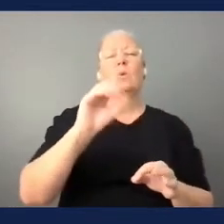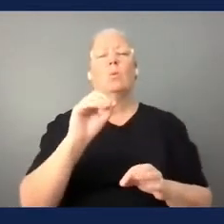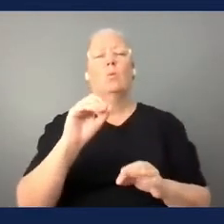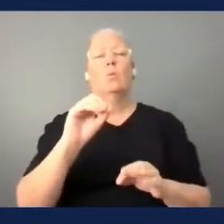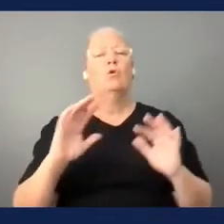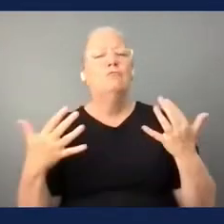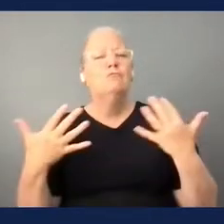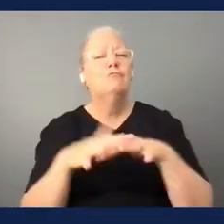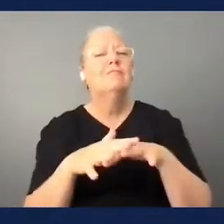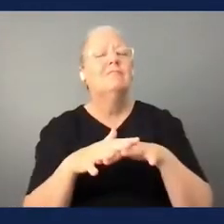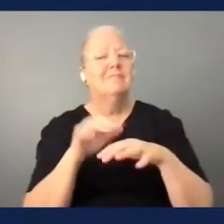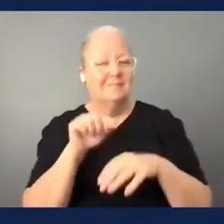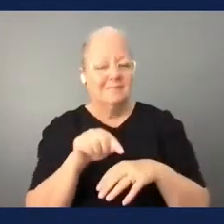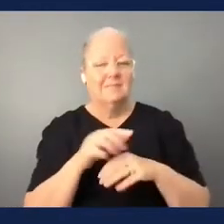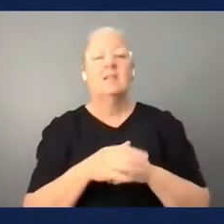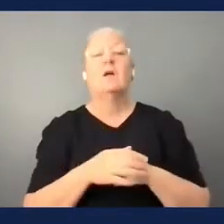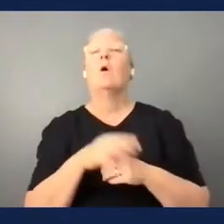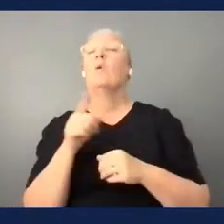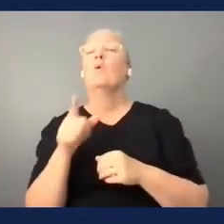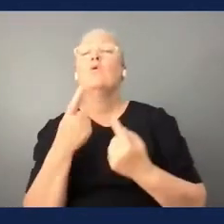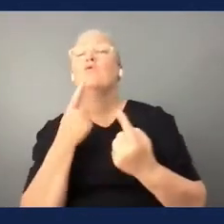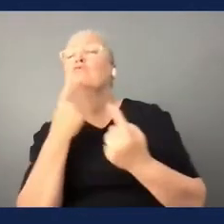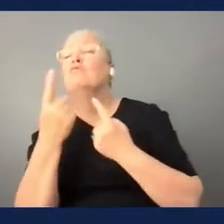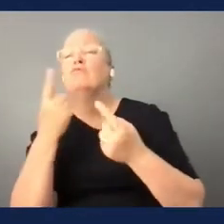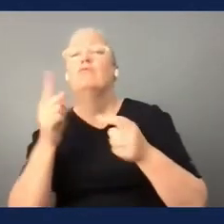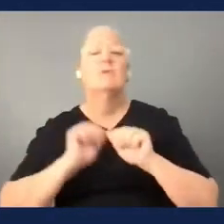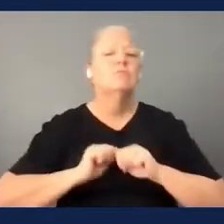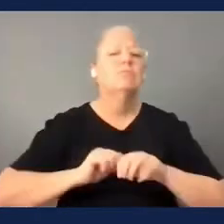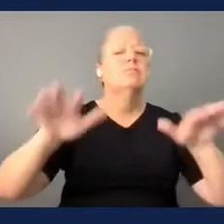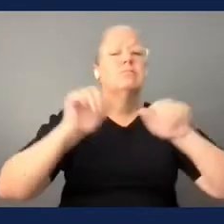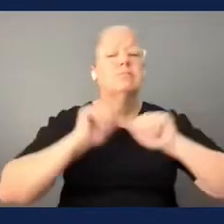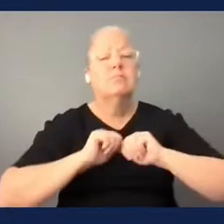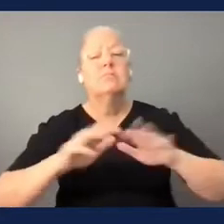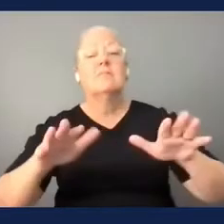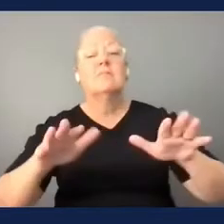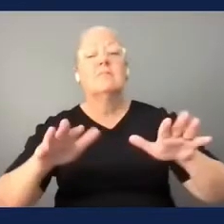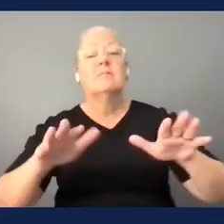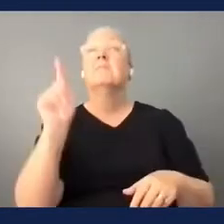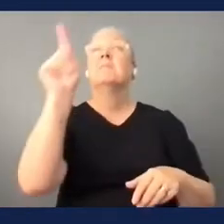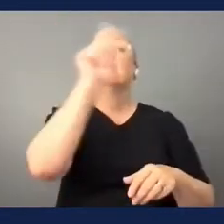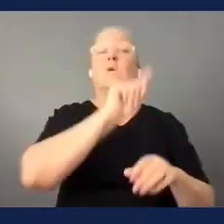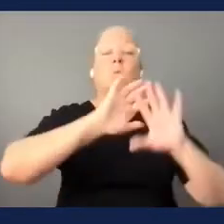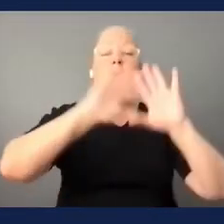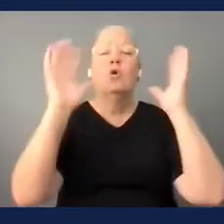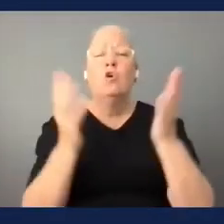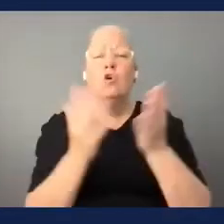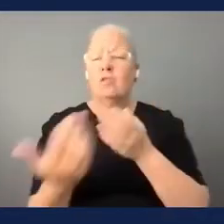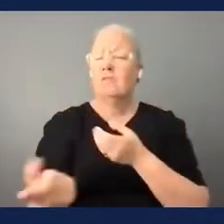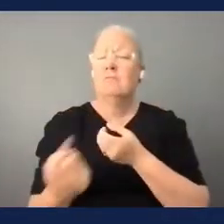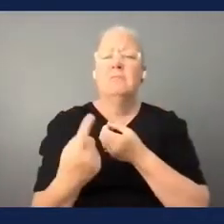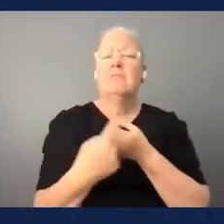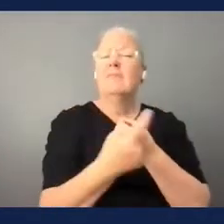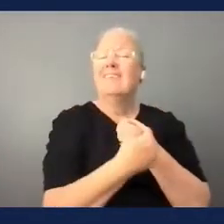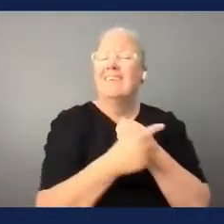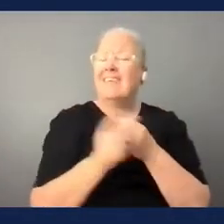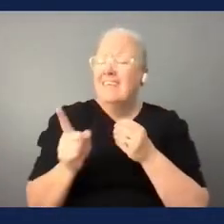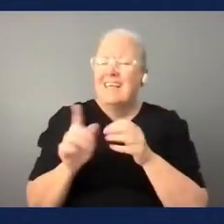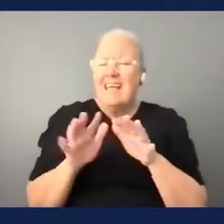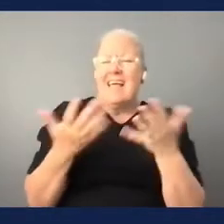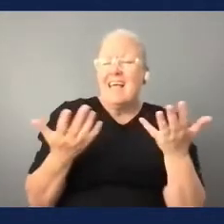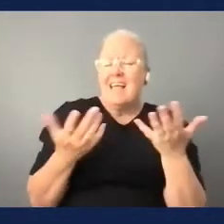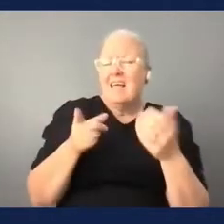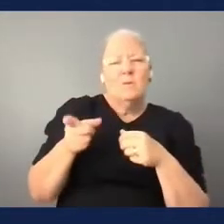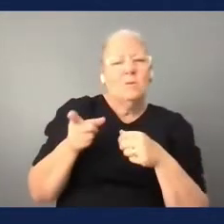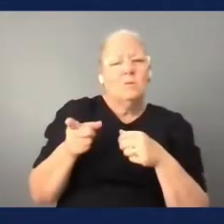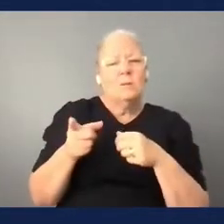communicate and support diverse uh organizations across the world what is the key how did you adapt based on different